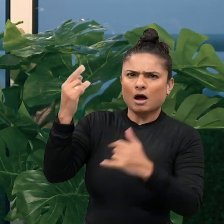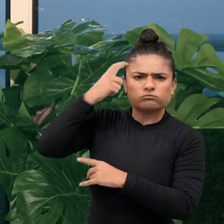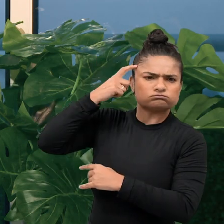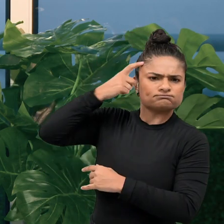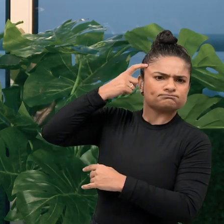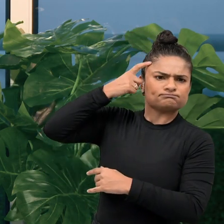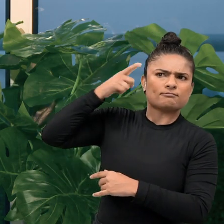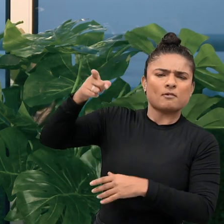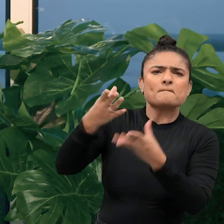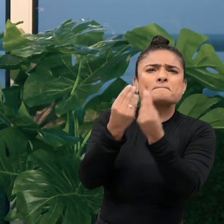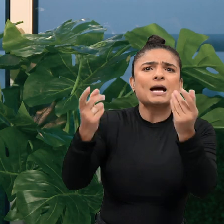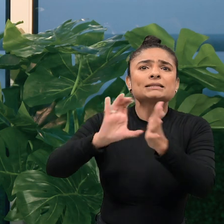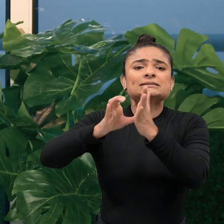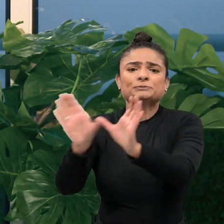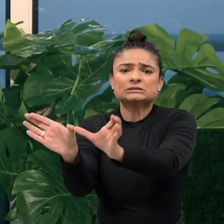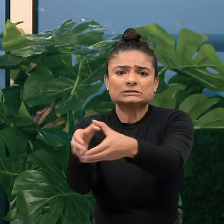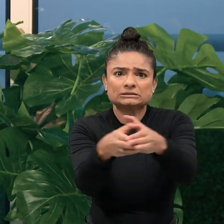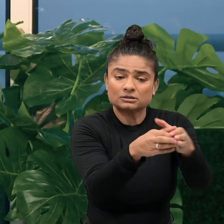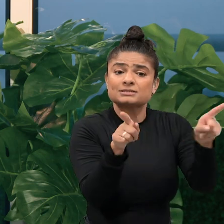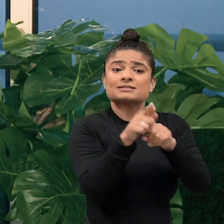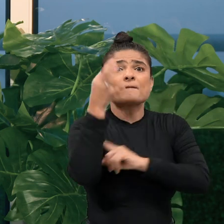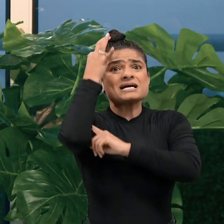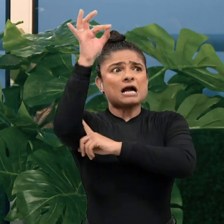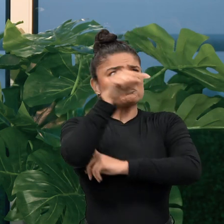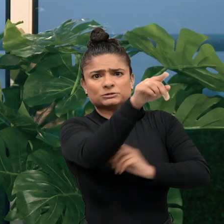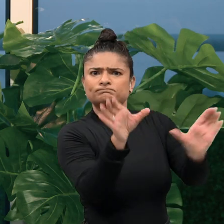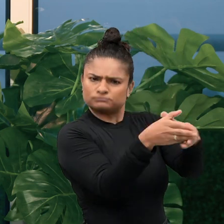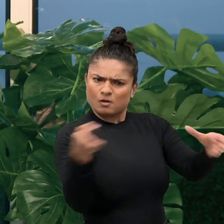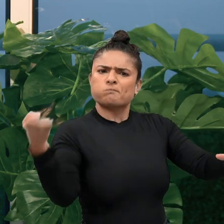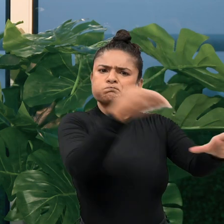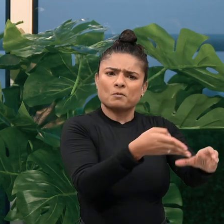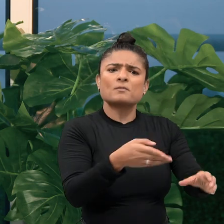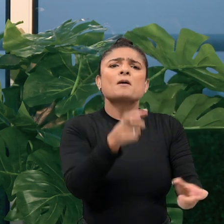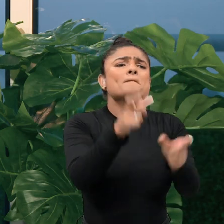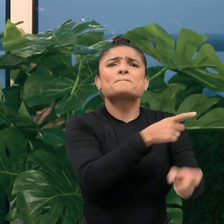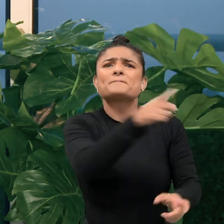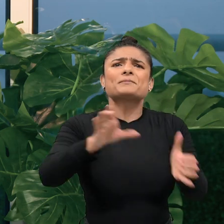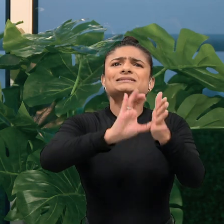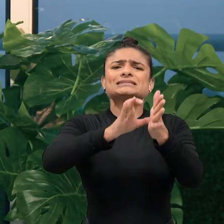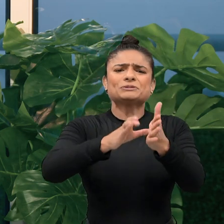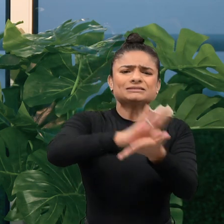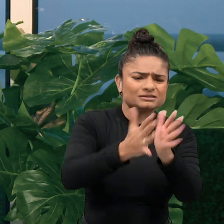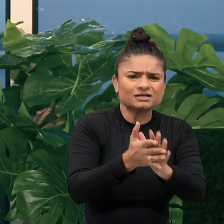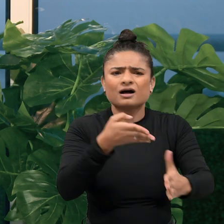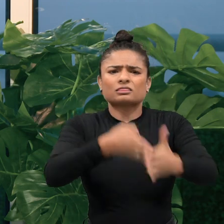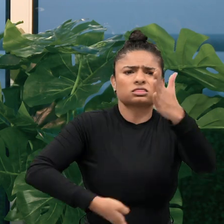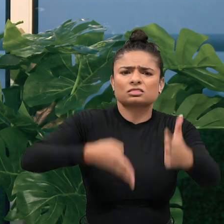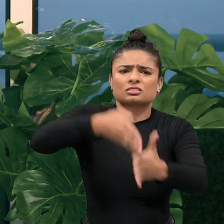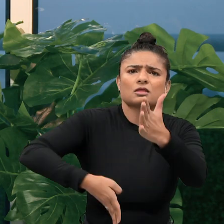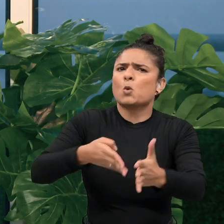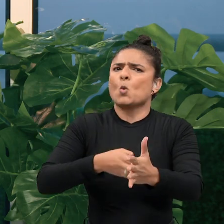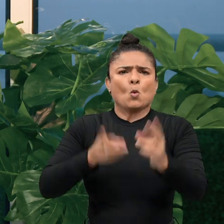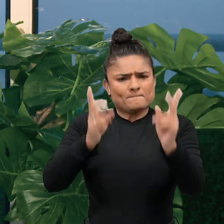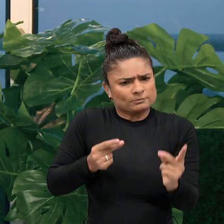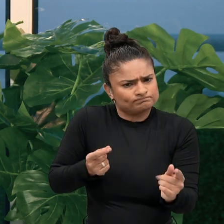conscience of many disability organisations and government departments for their failure to drive the disability agenda with more urgency